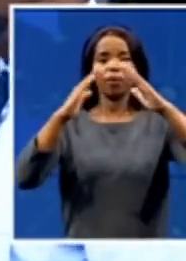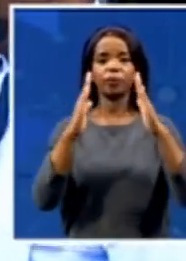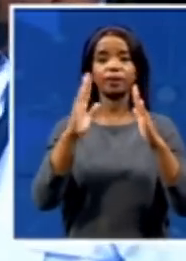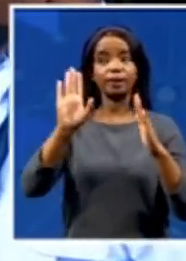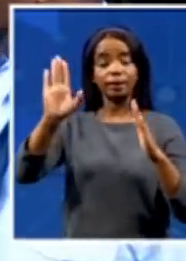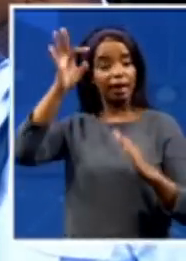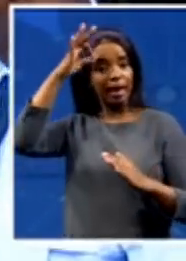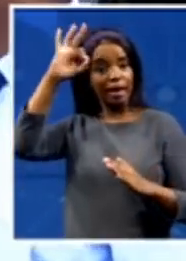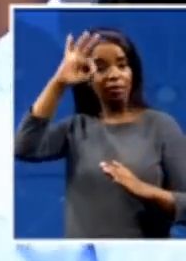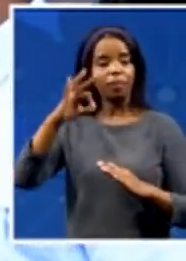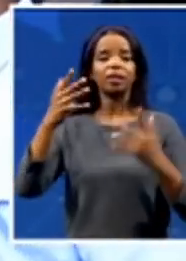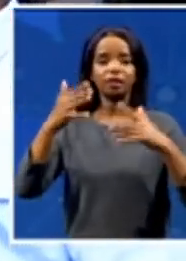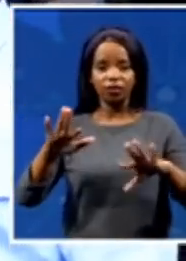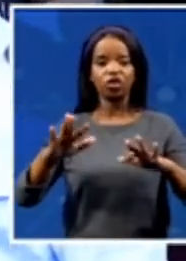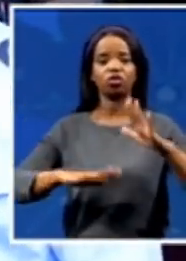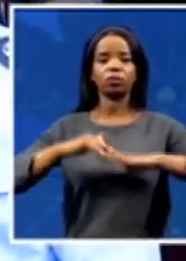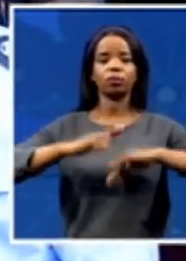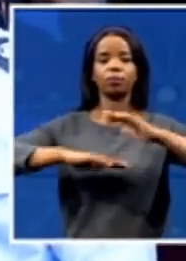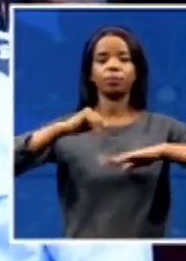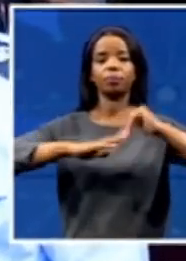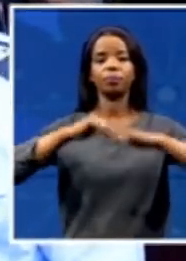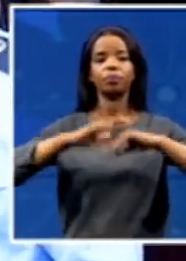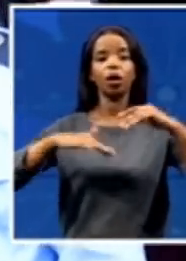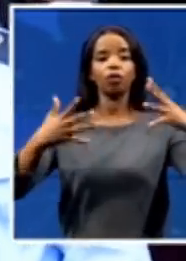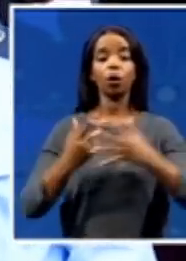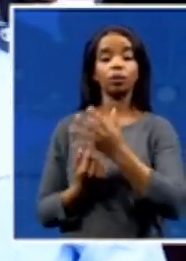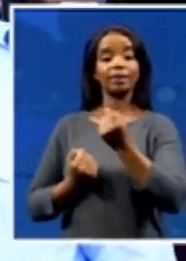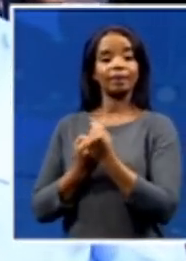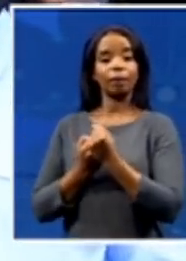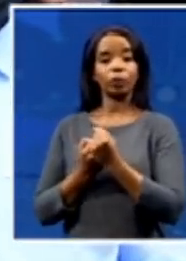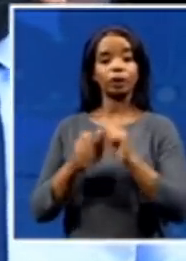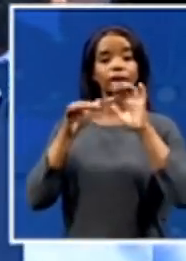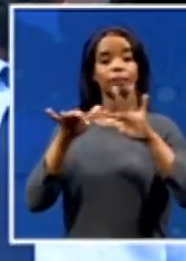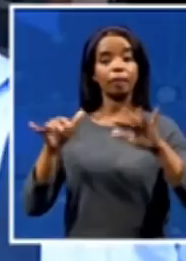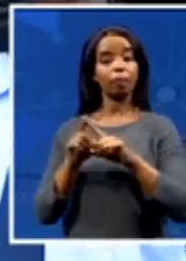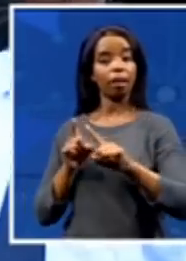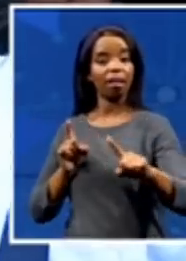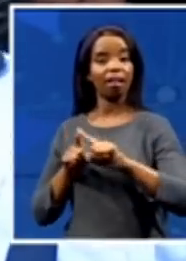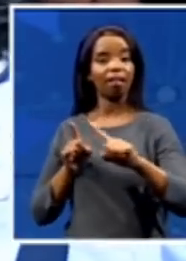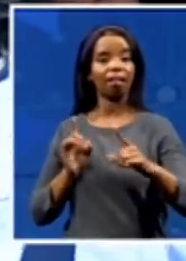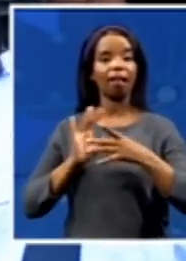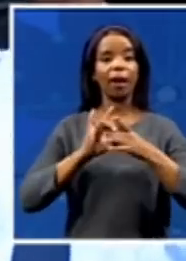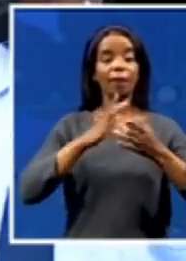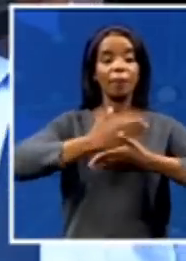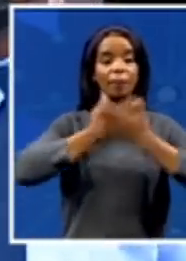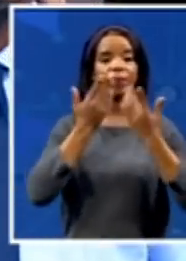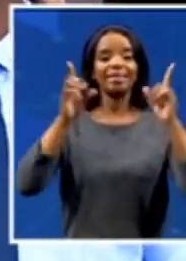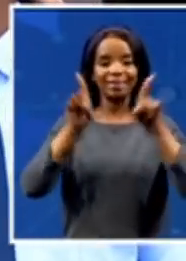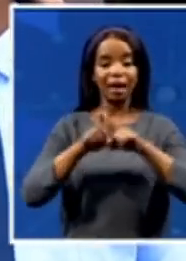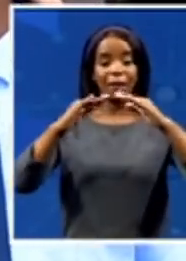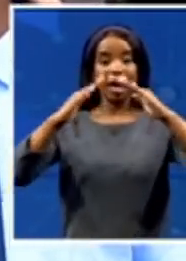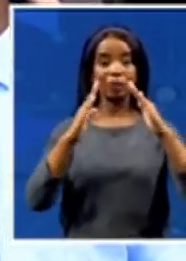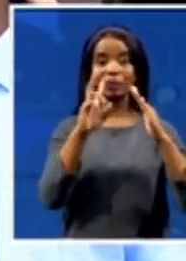-economic conditions of our communities. Those are also affected. And many individual